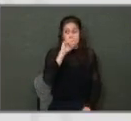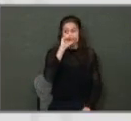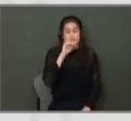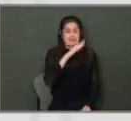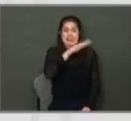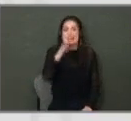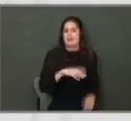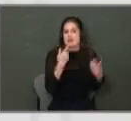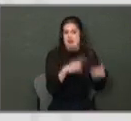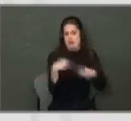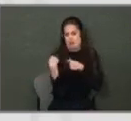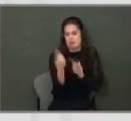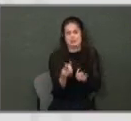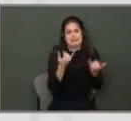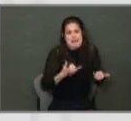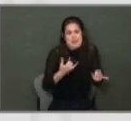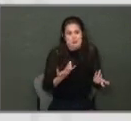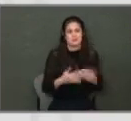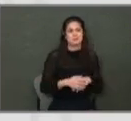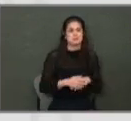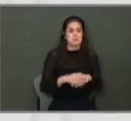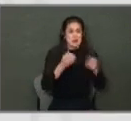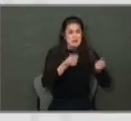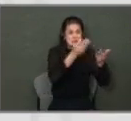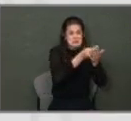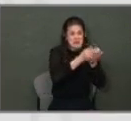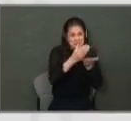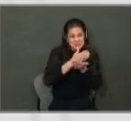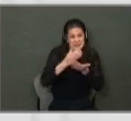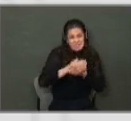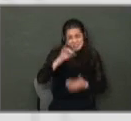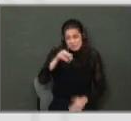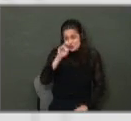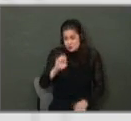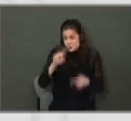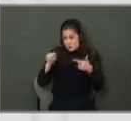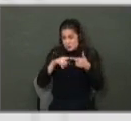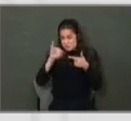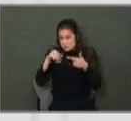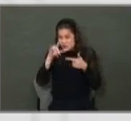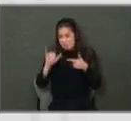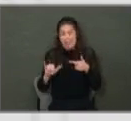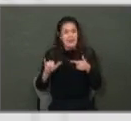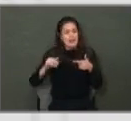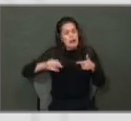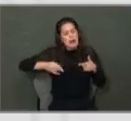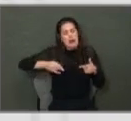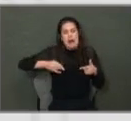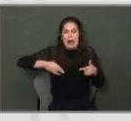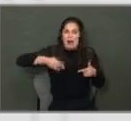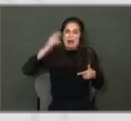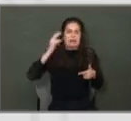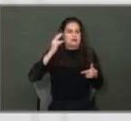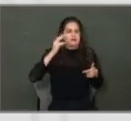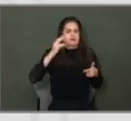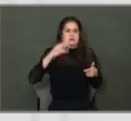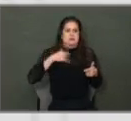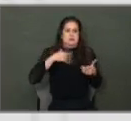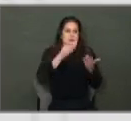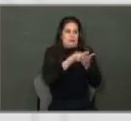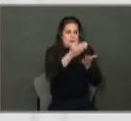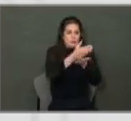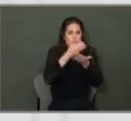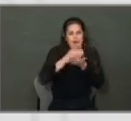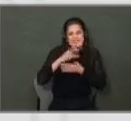It's never happened. The amount of money we received from CPS in June and July this year were the highest amounts we've ever received in the